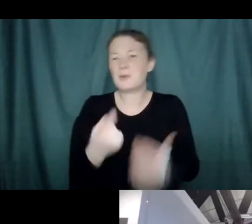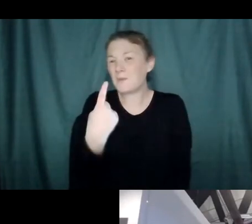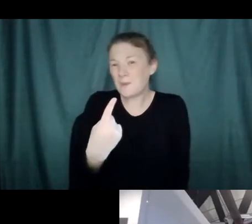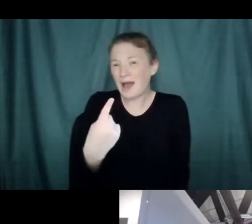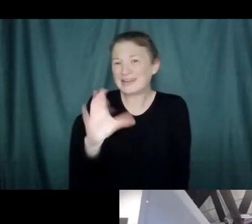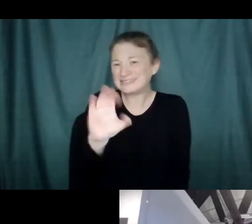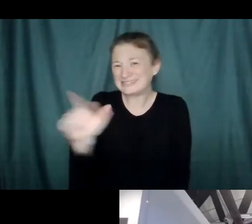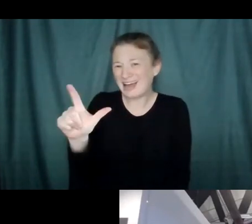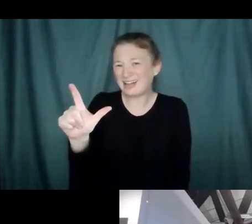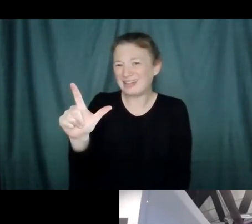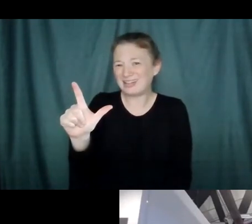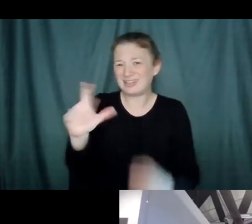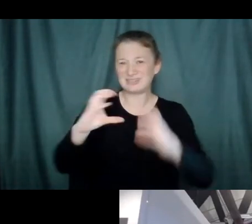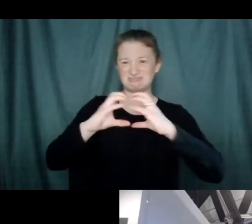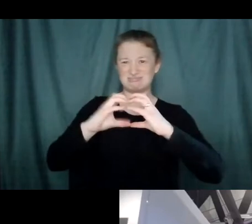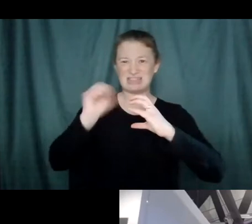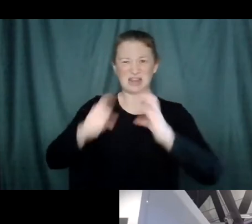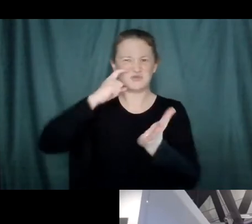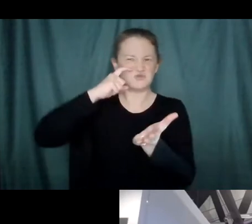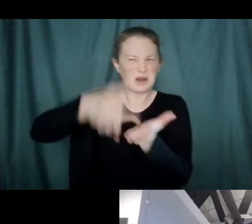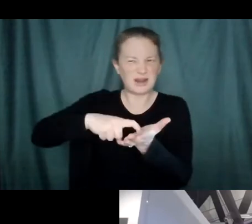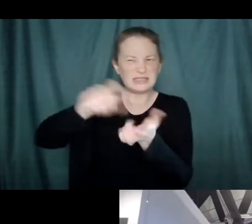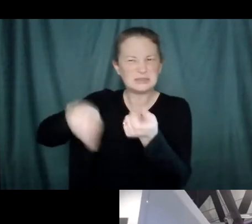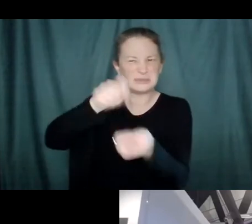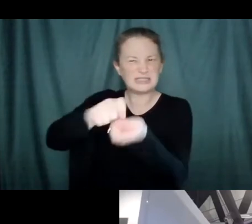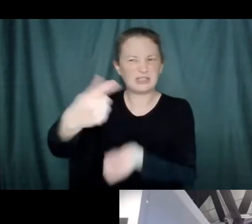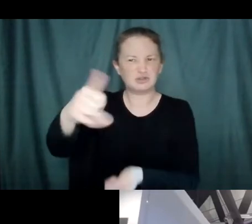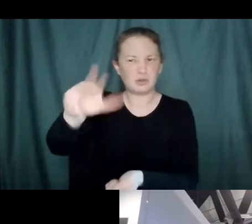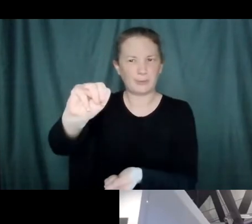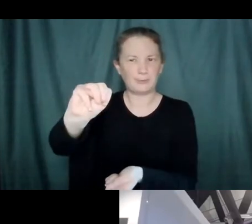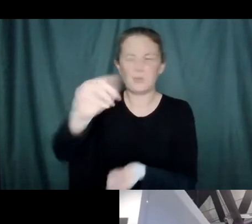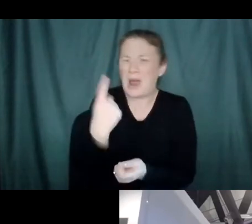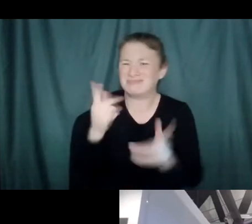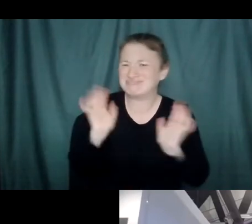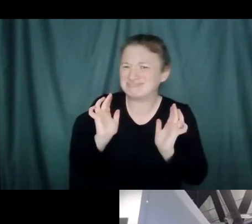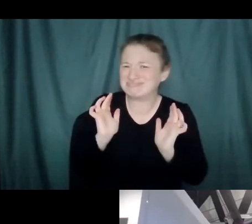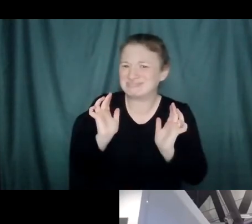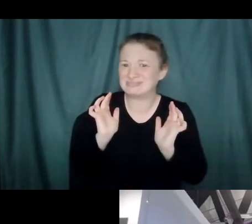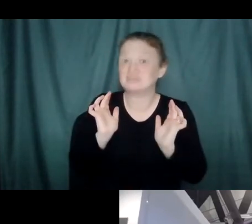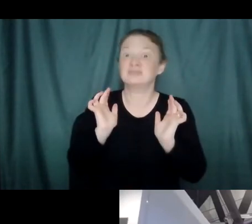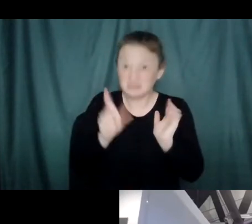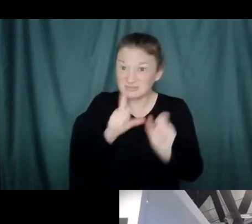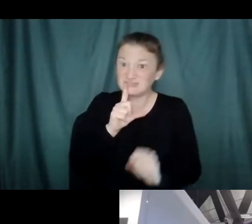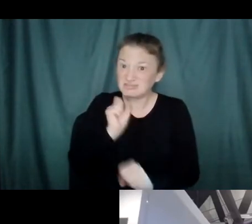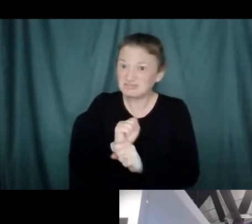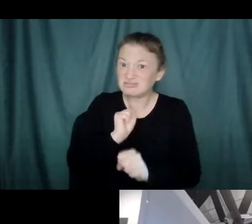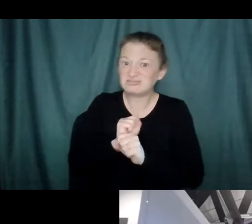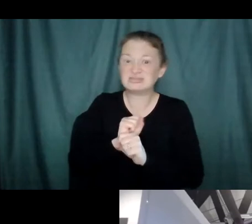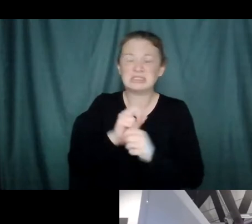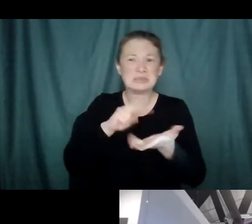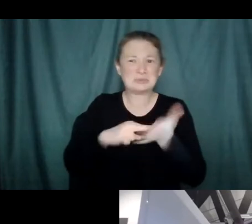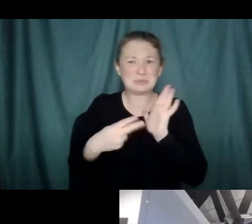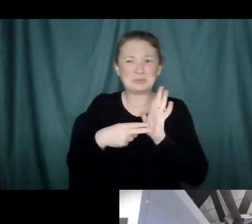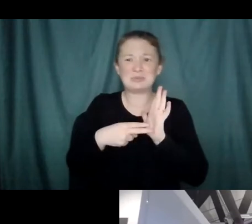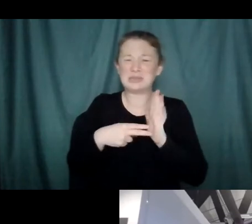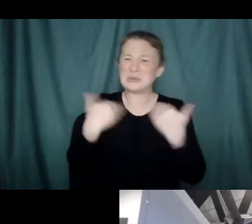body that can recognize that particular germ. If that's the case, it takes a long time for